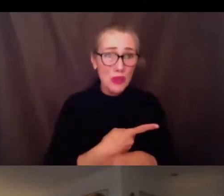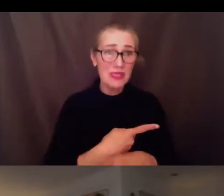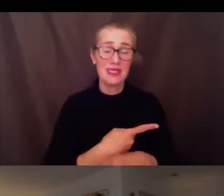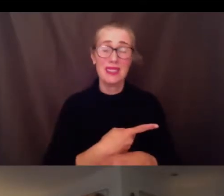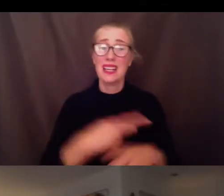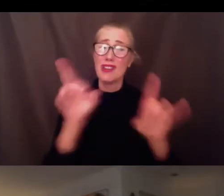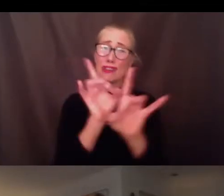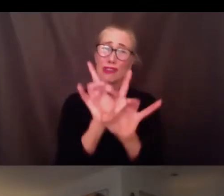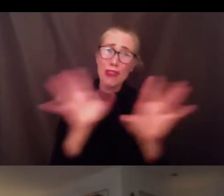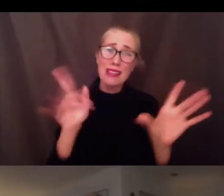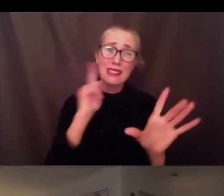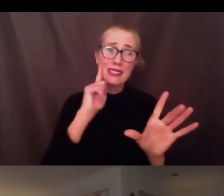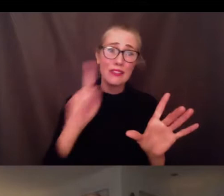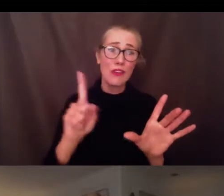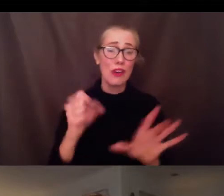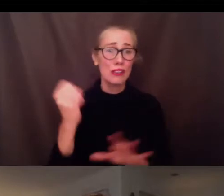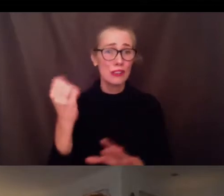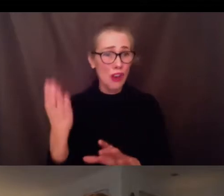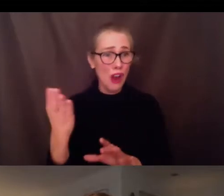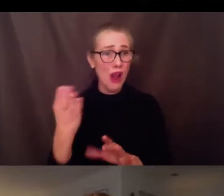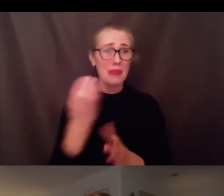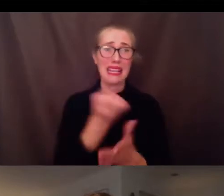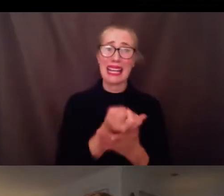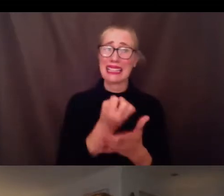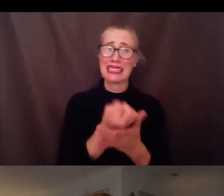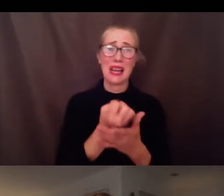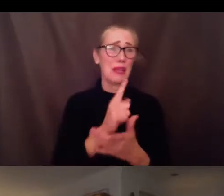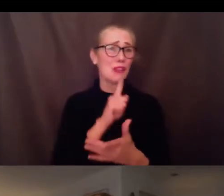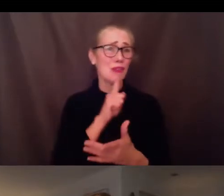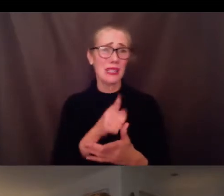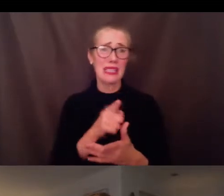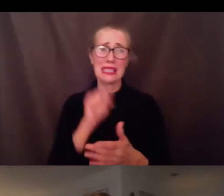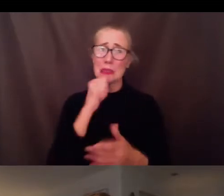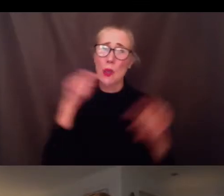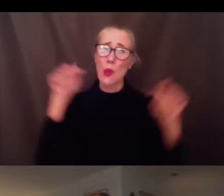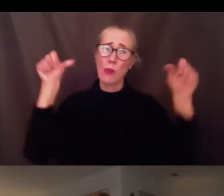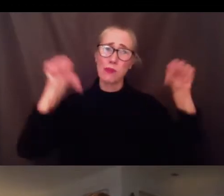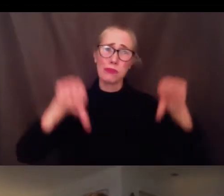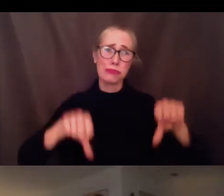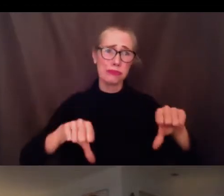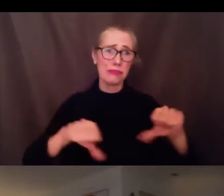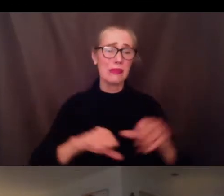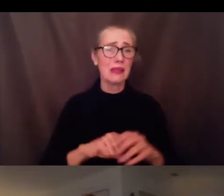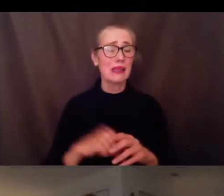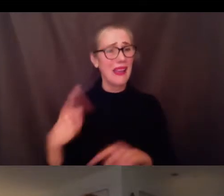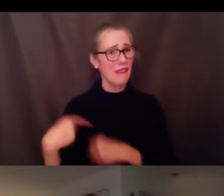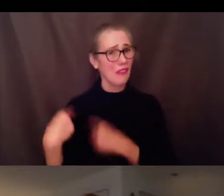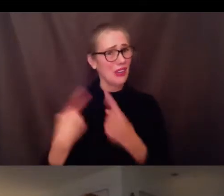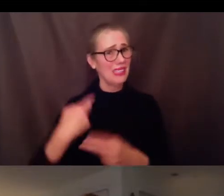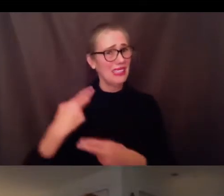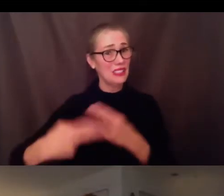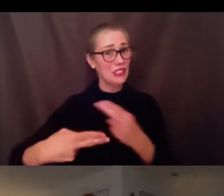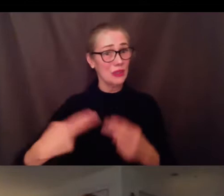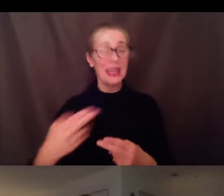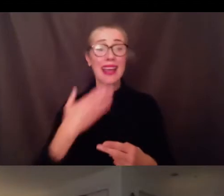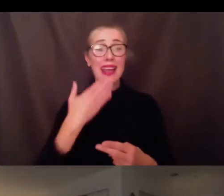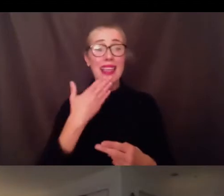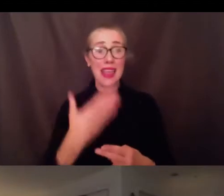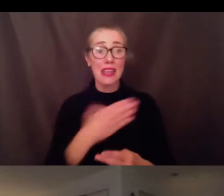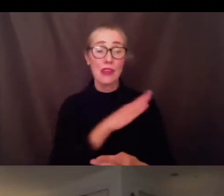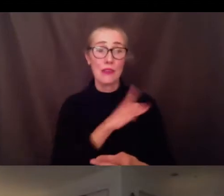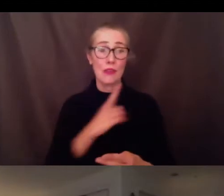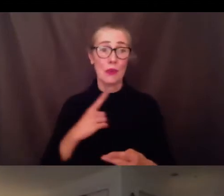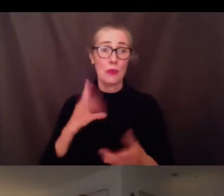in modern in modern history. I want to thank you board members tonight as we continue our journey with you